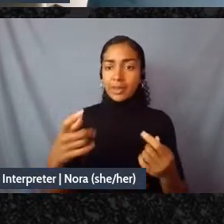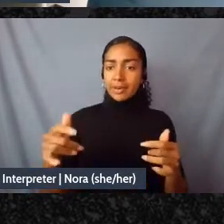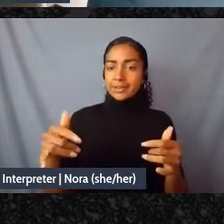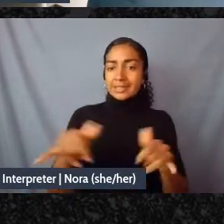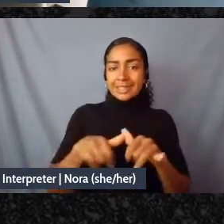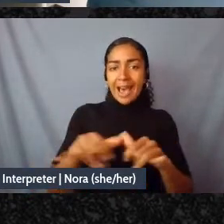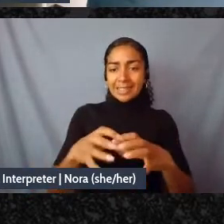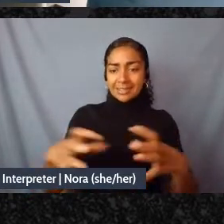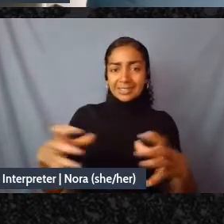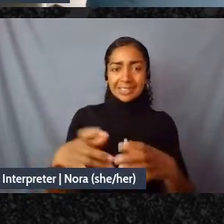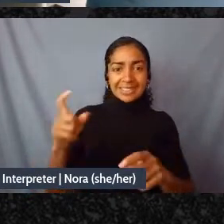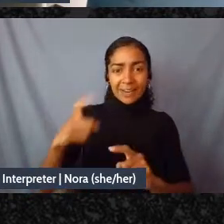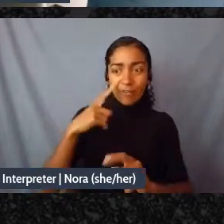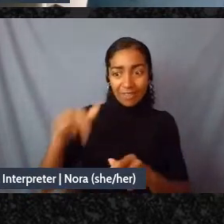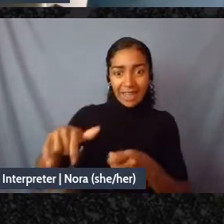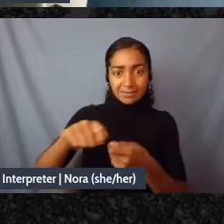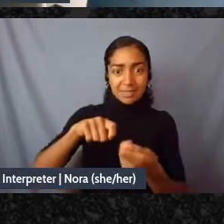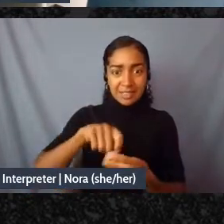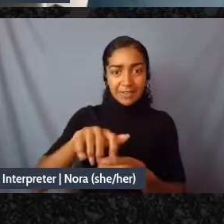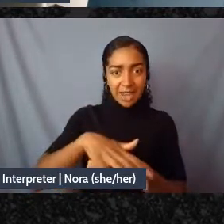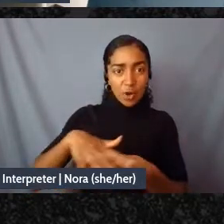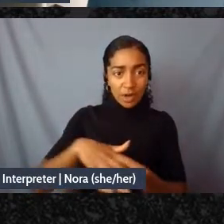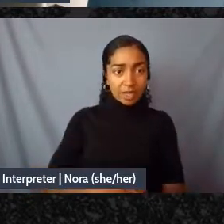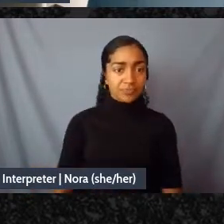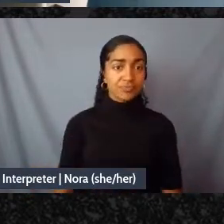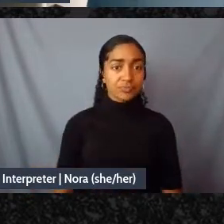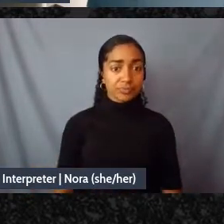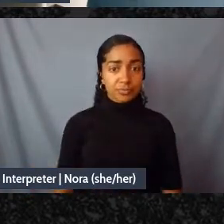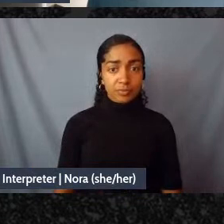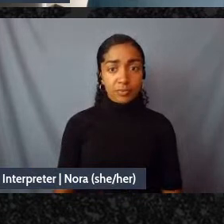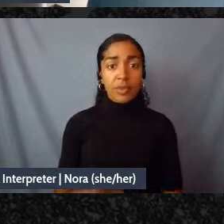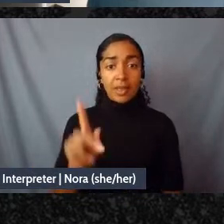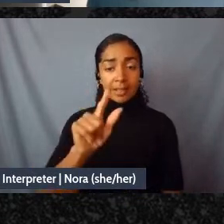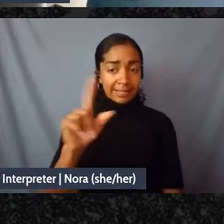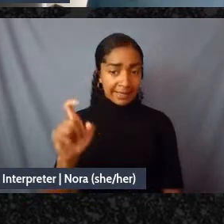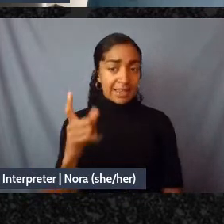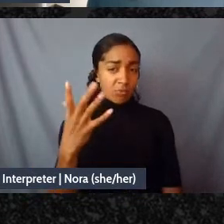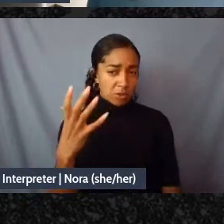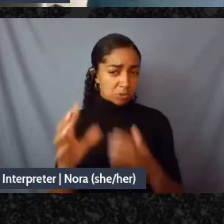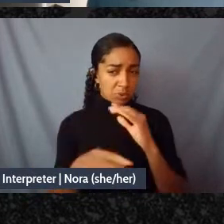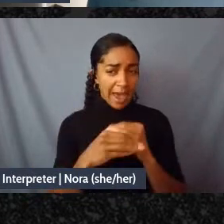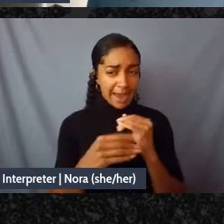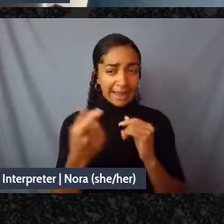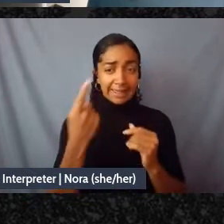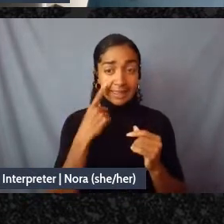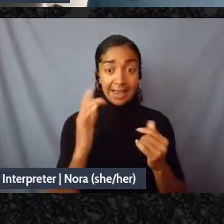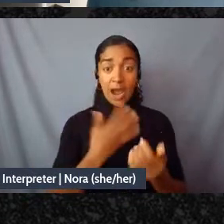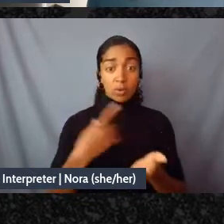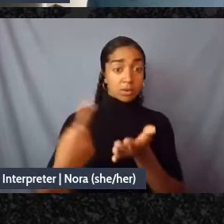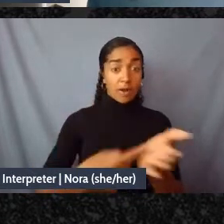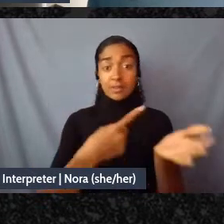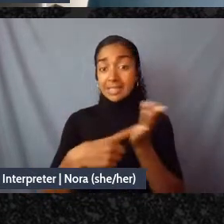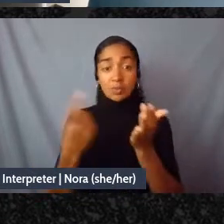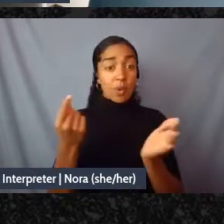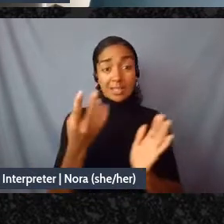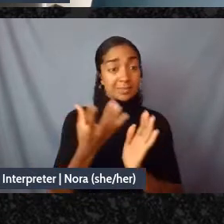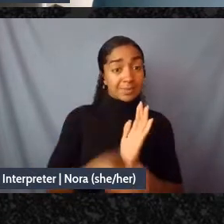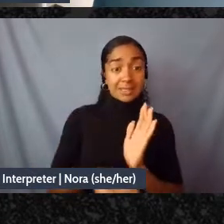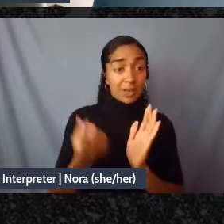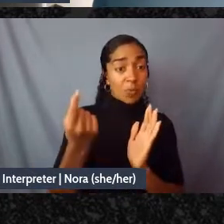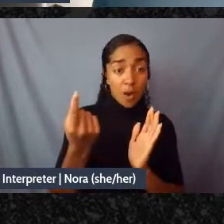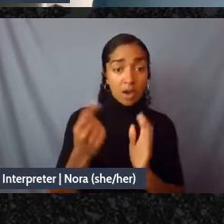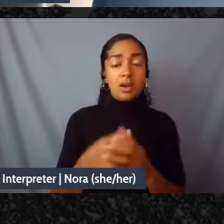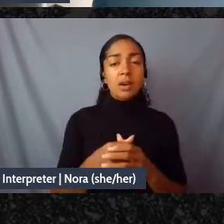if I could add to I think what's missing from this conversation though and I think I need to sort of